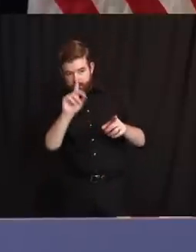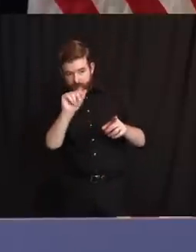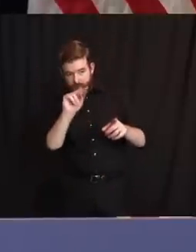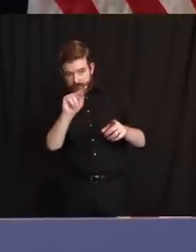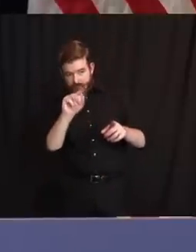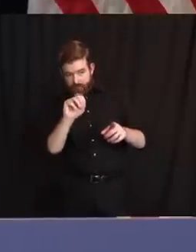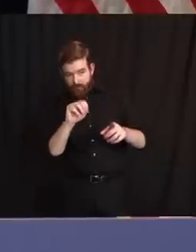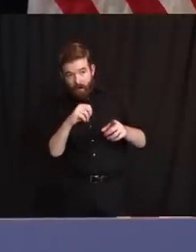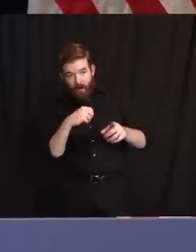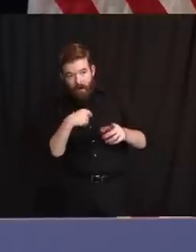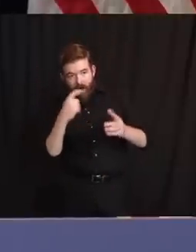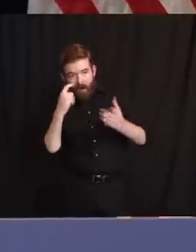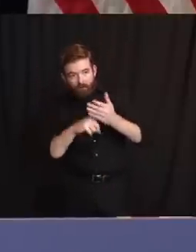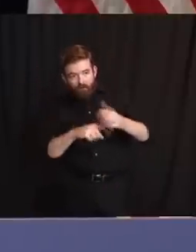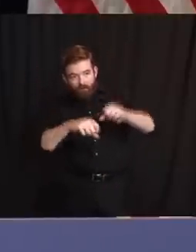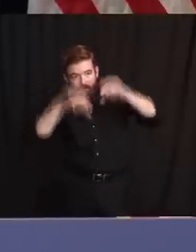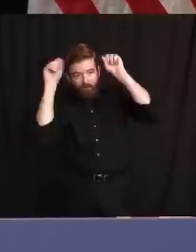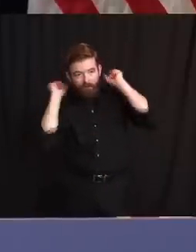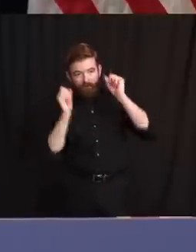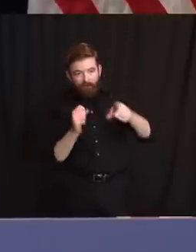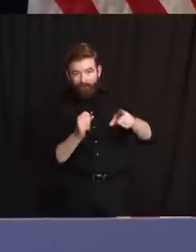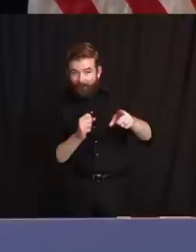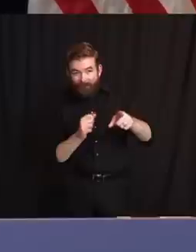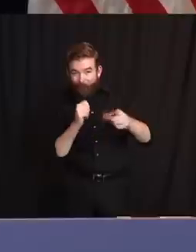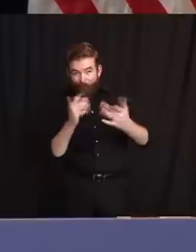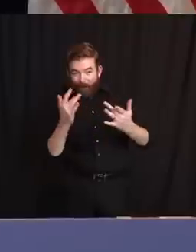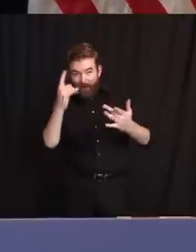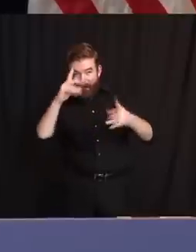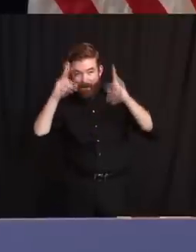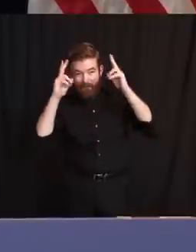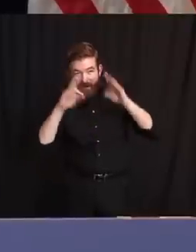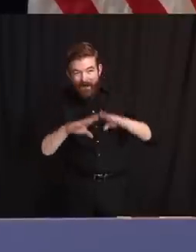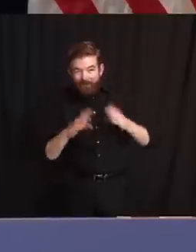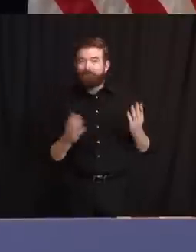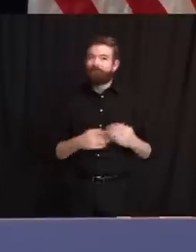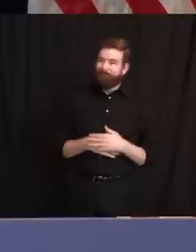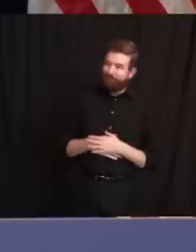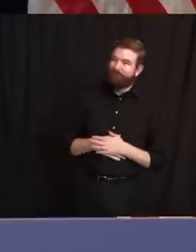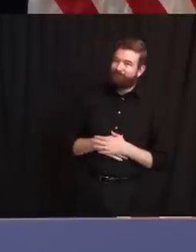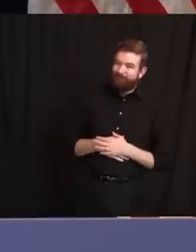get your hair cut. Thank you. Wow. It's a good look for you.